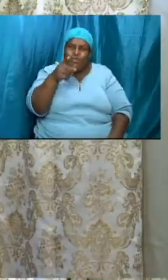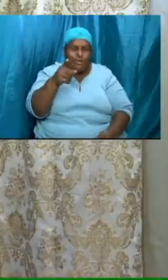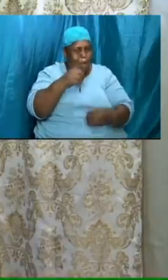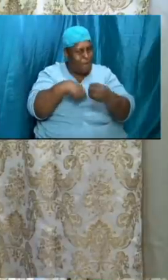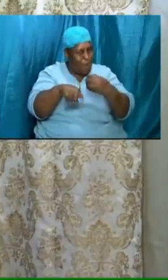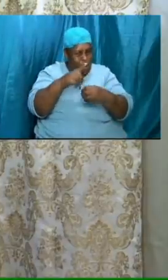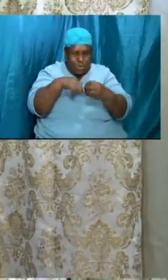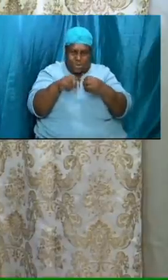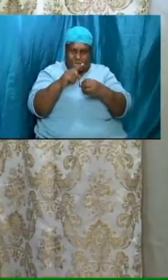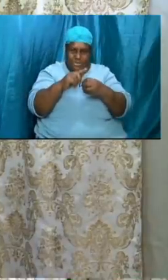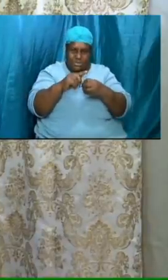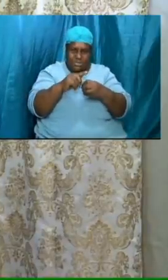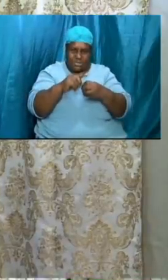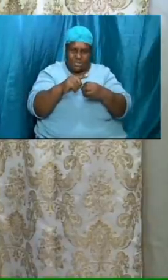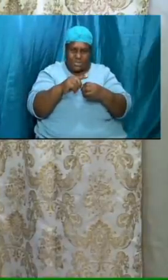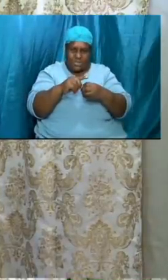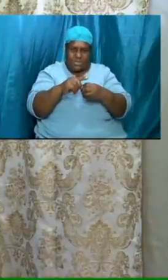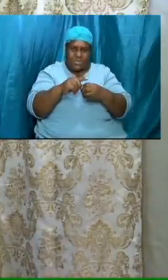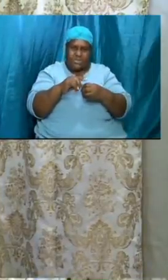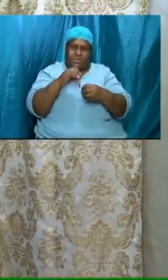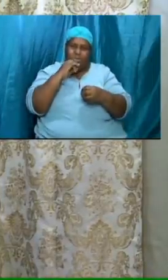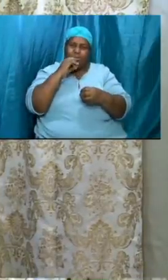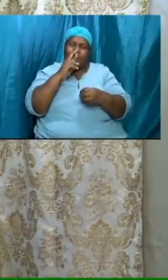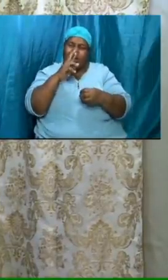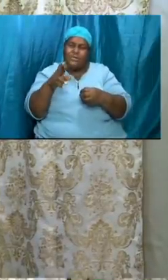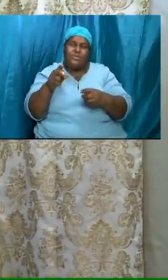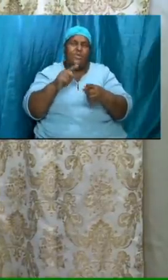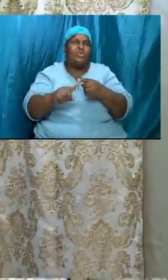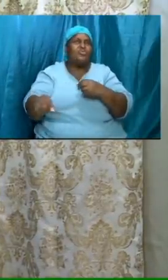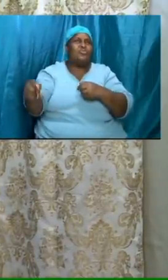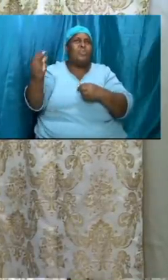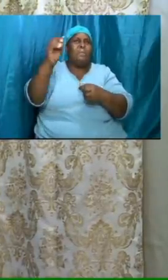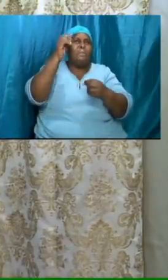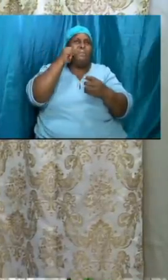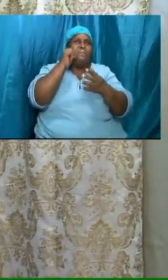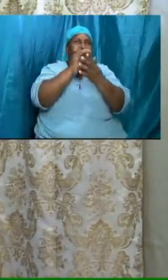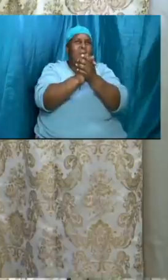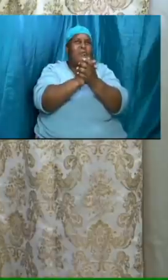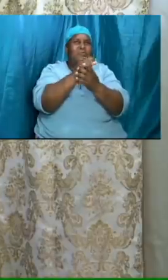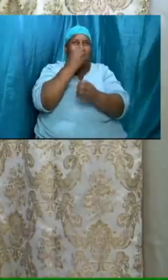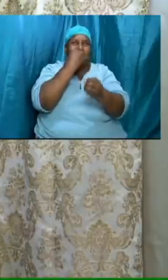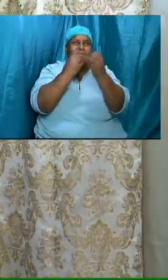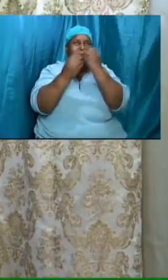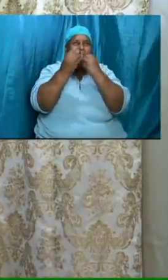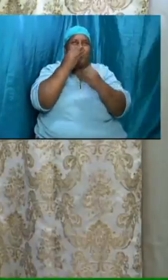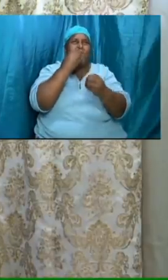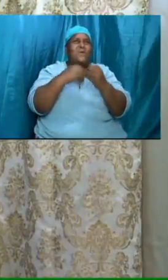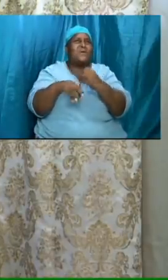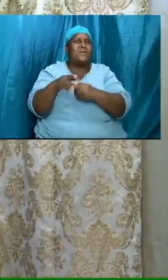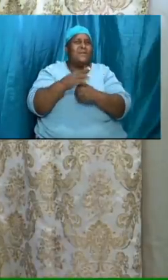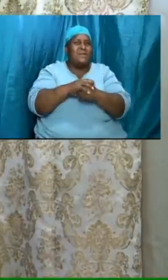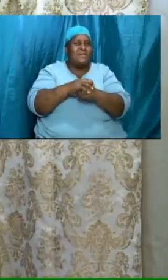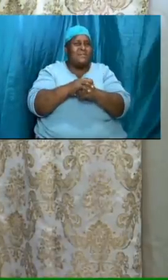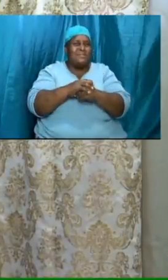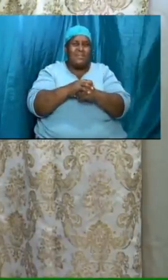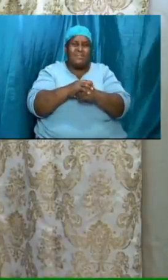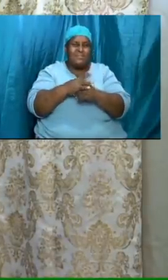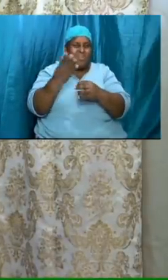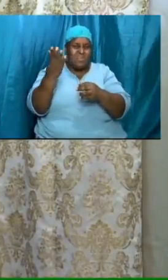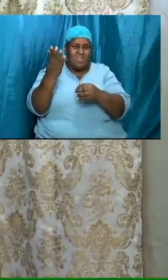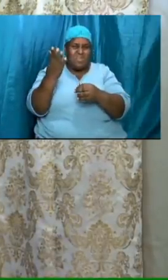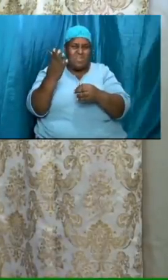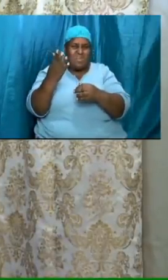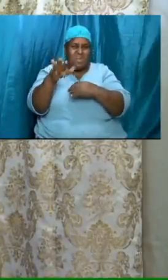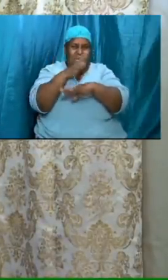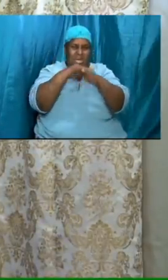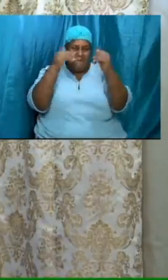relates to the judgment seat as it relates to the marriage supper as it relates to heaven himself itself as